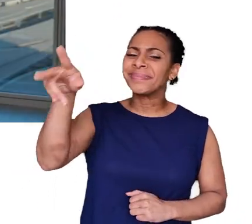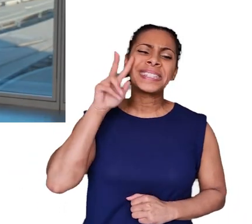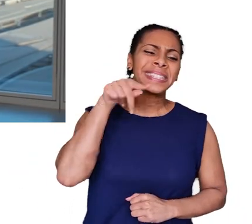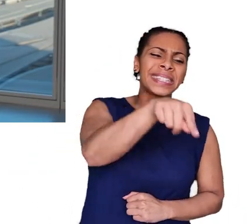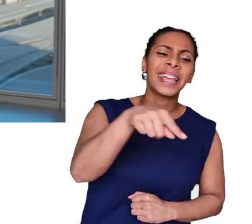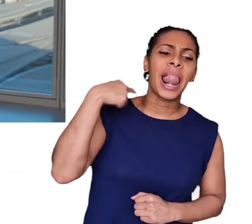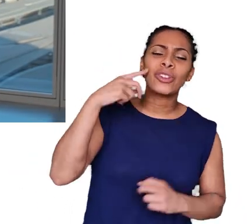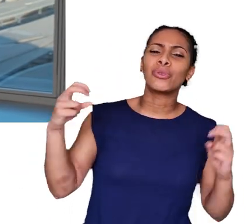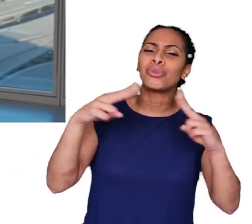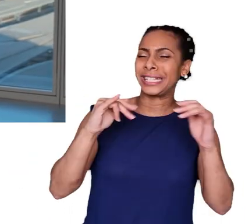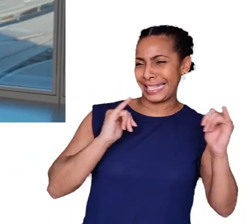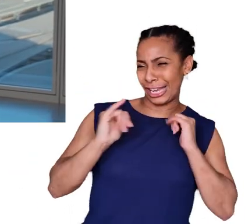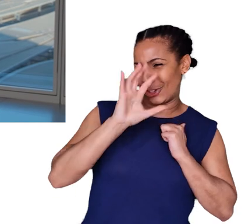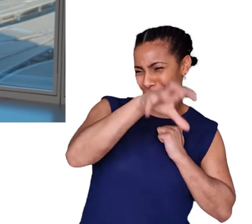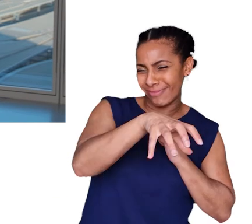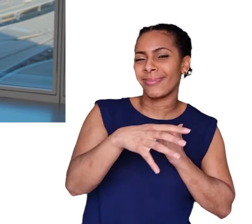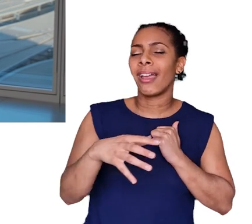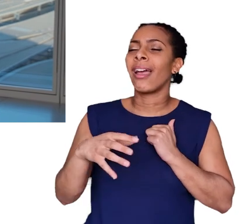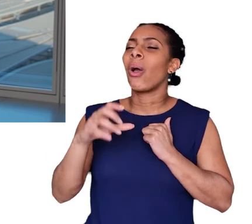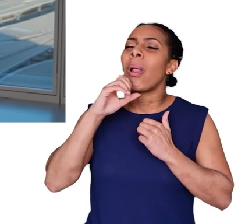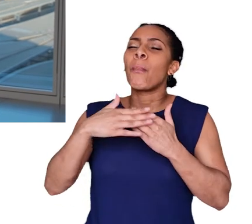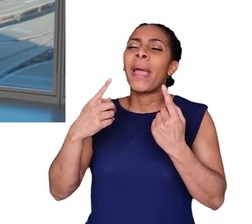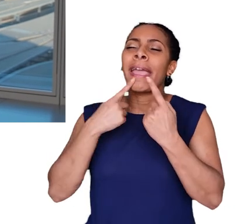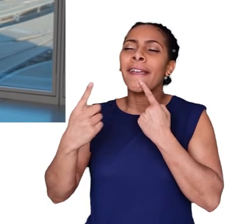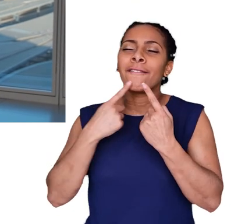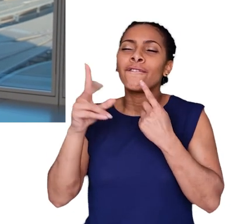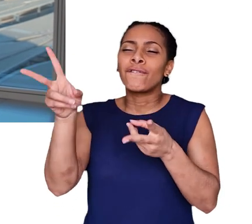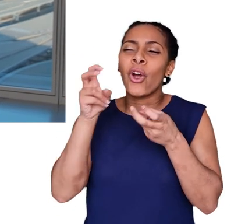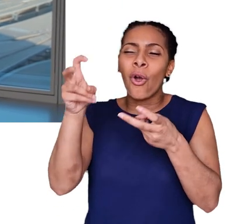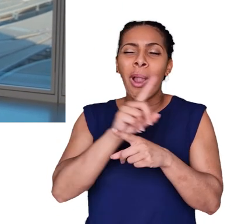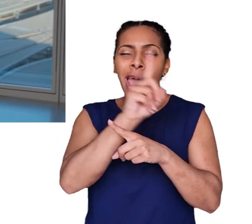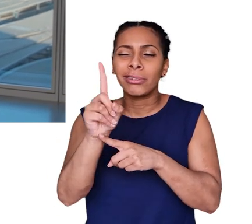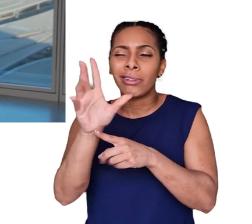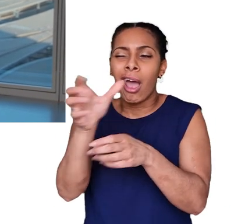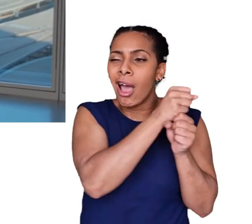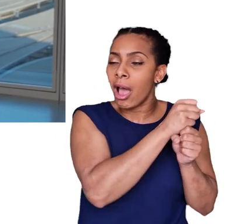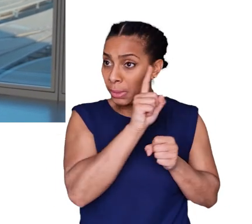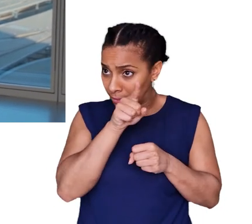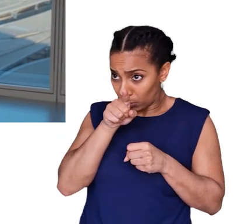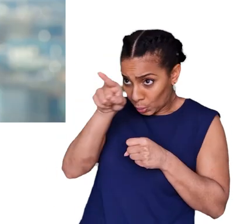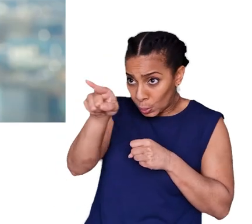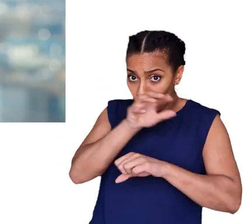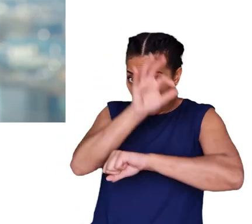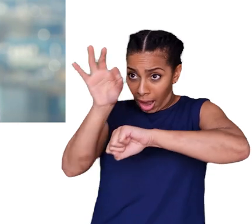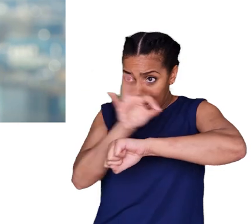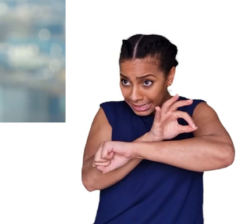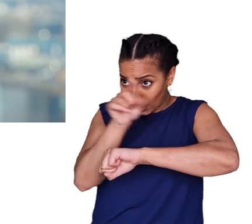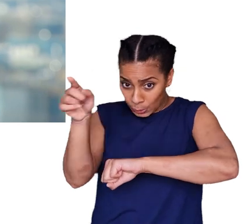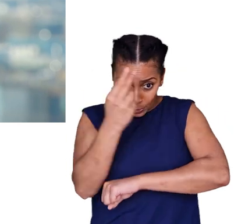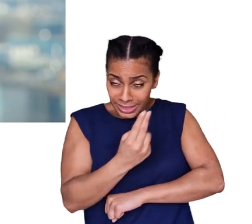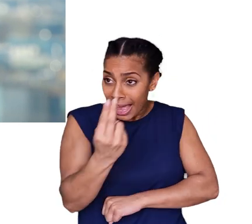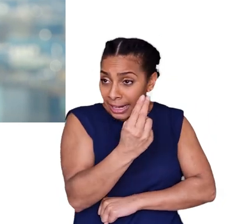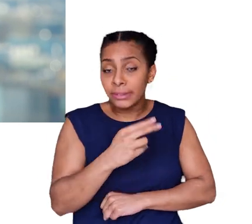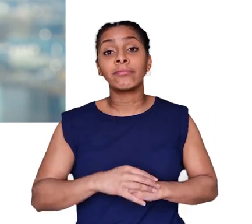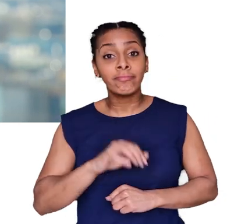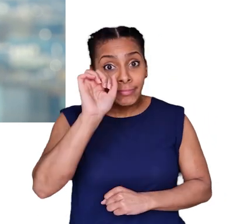I can see London Bridge Station down there and obviously we're going to get a little bit more info about it later, but are you the architect who designed it? Yeah, I'm an